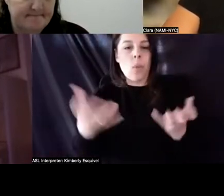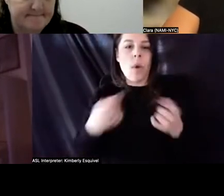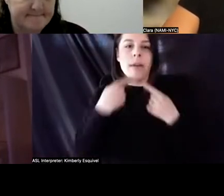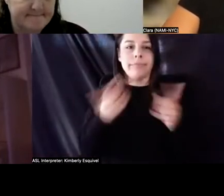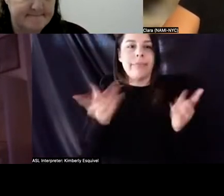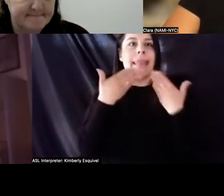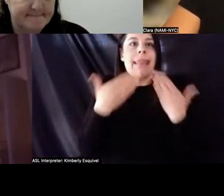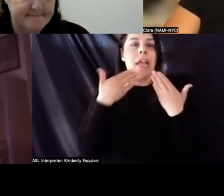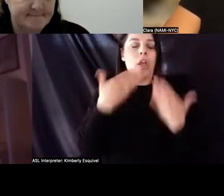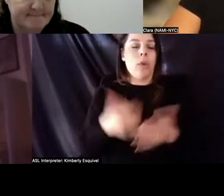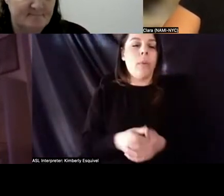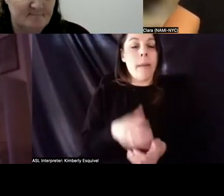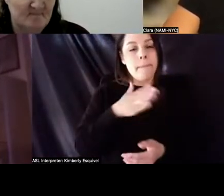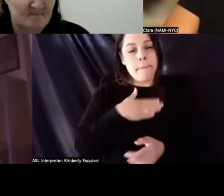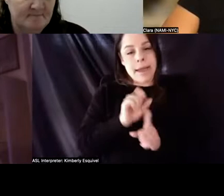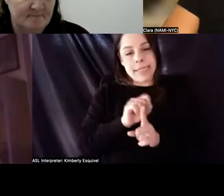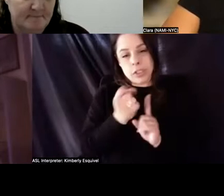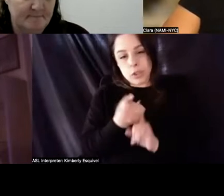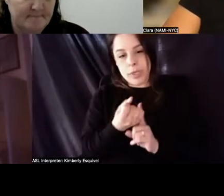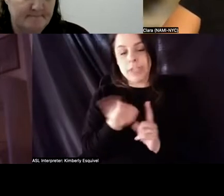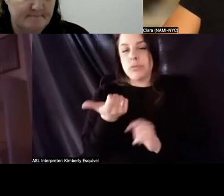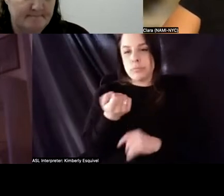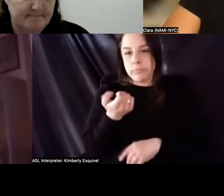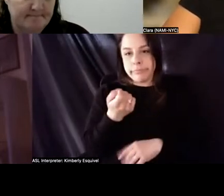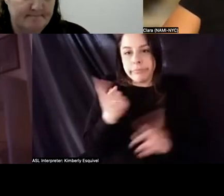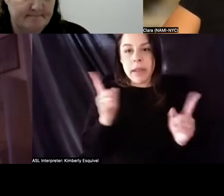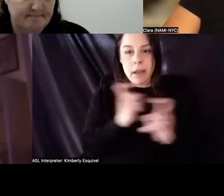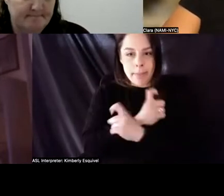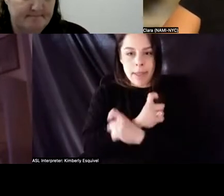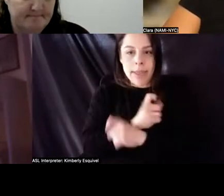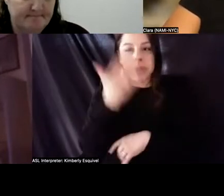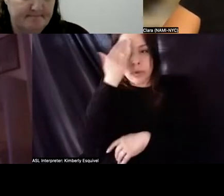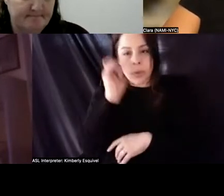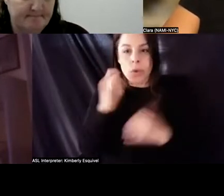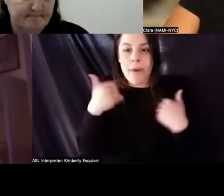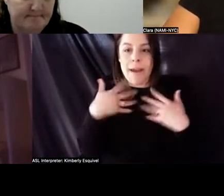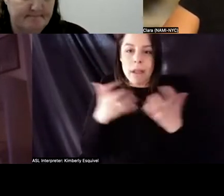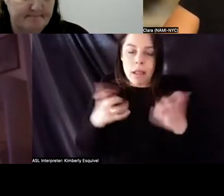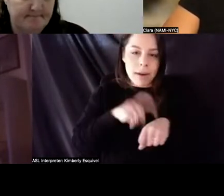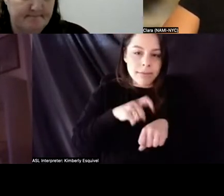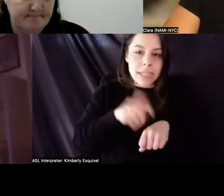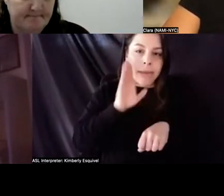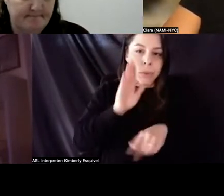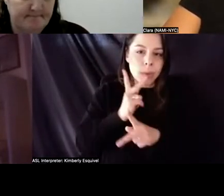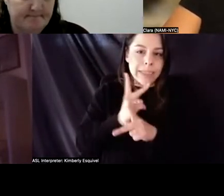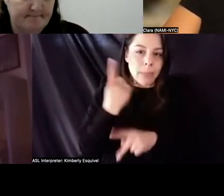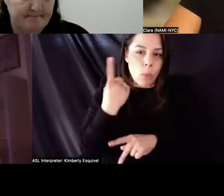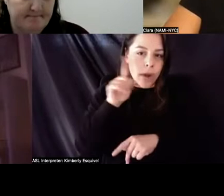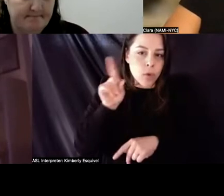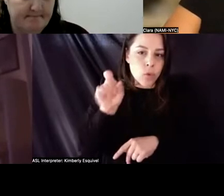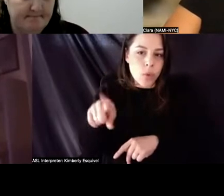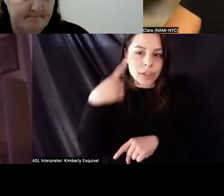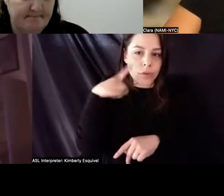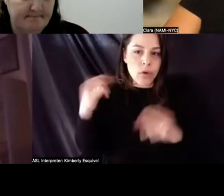Um, my situation is a little complicated and I know we don't have a lot of time, so I'll keep it to one question for now. Um,